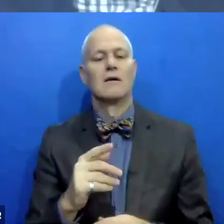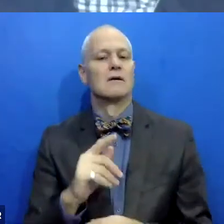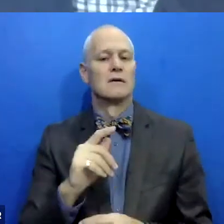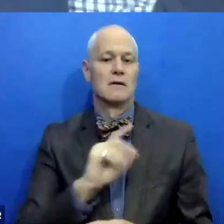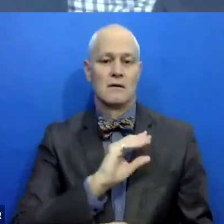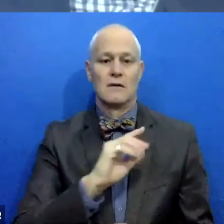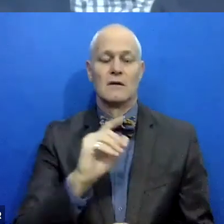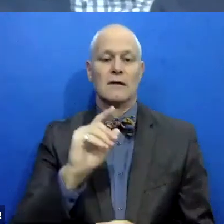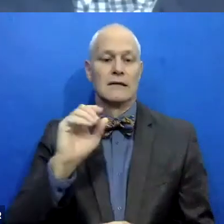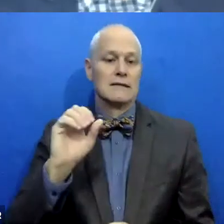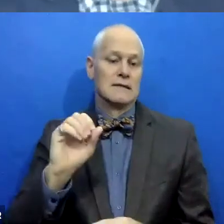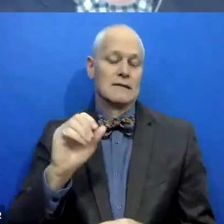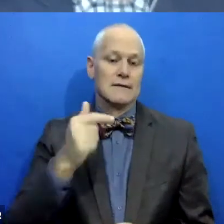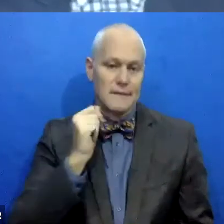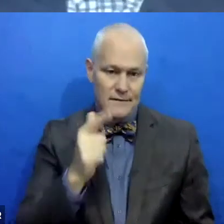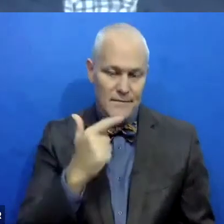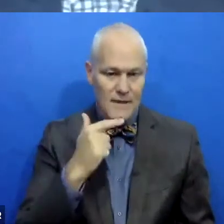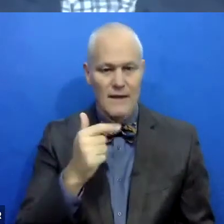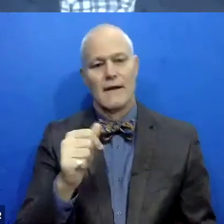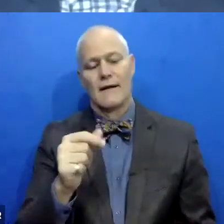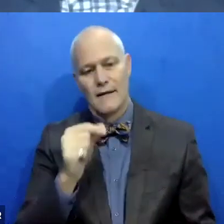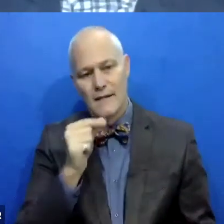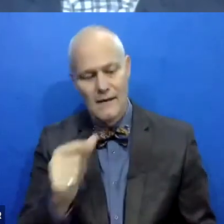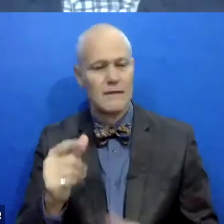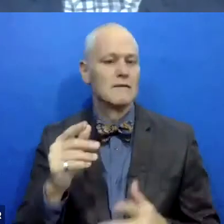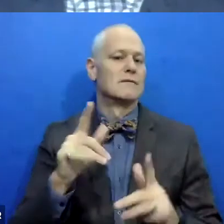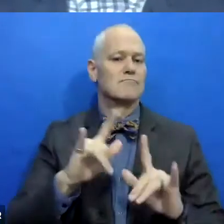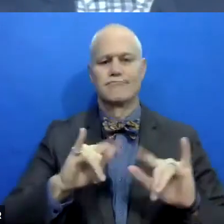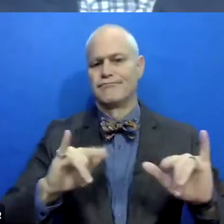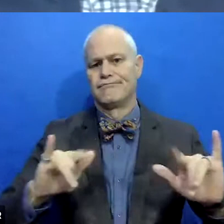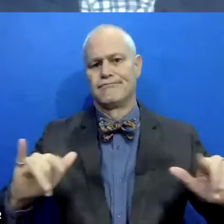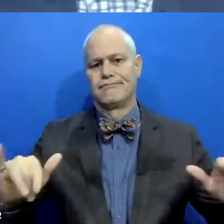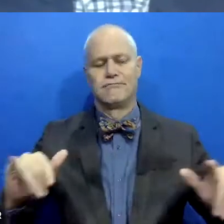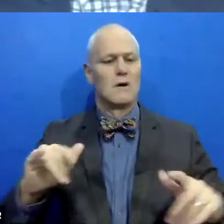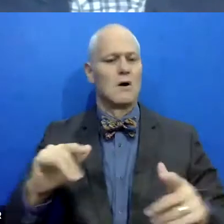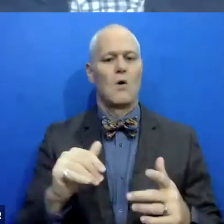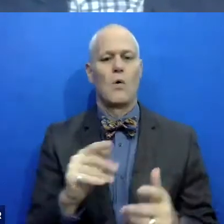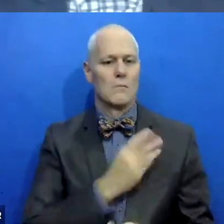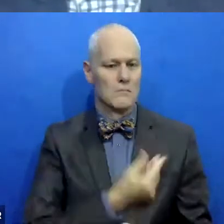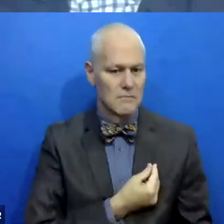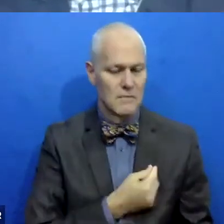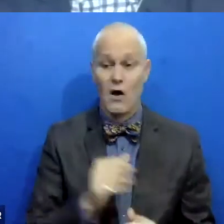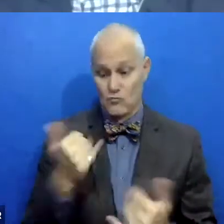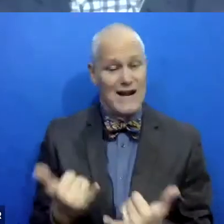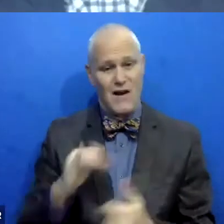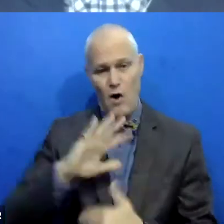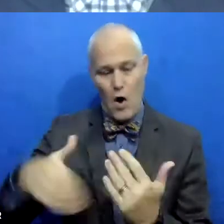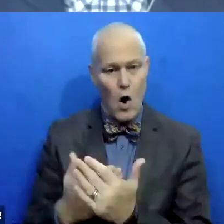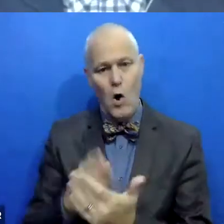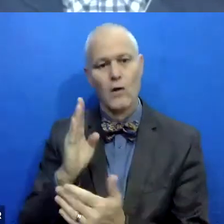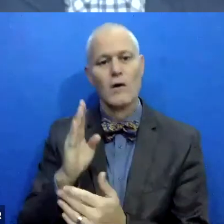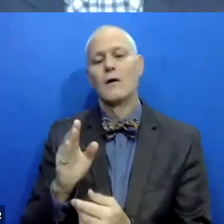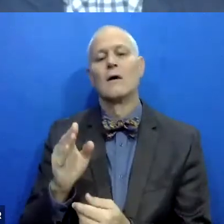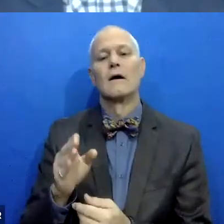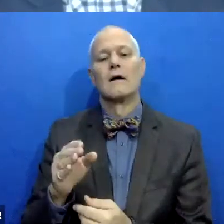any other characteristic. Uh, at the moment, all our participants are cis-hetero men who have used violence and monogamous